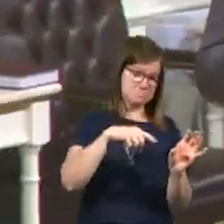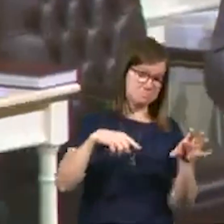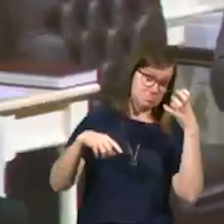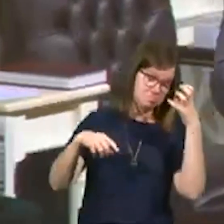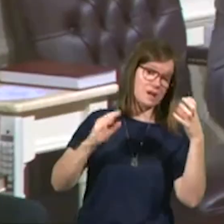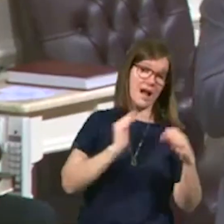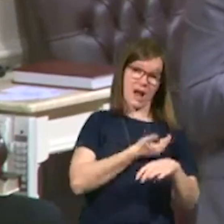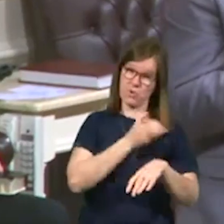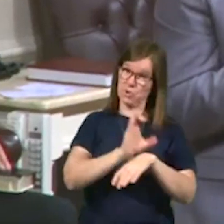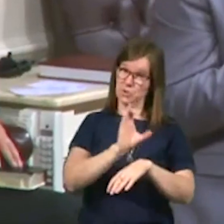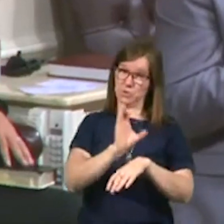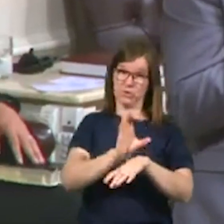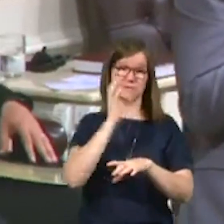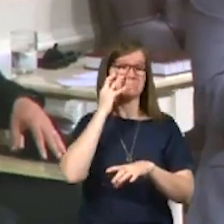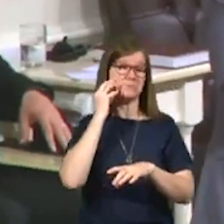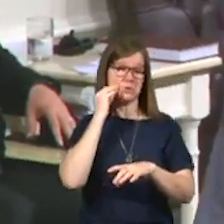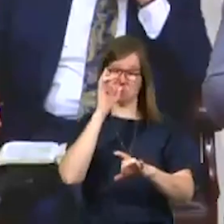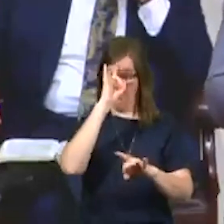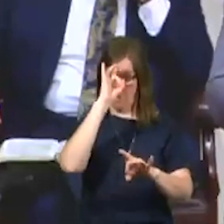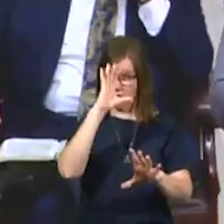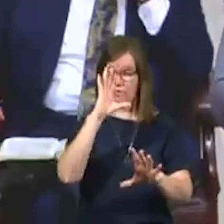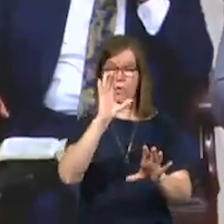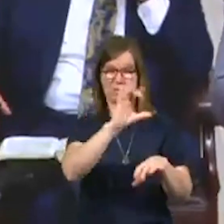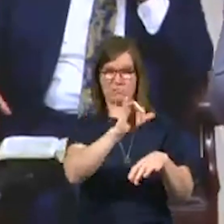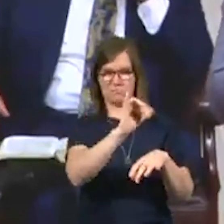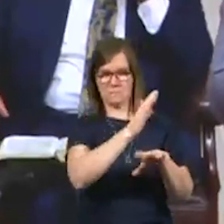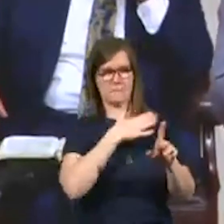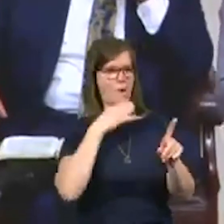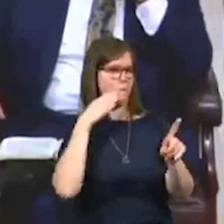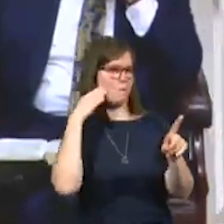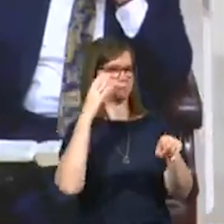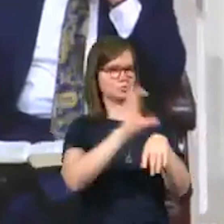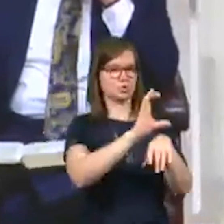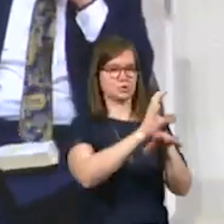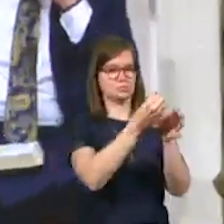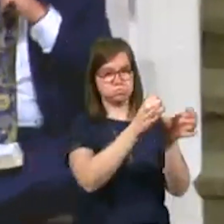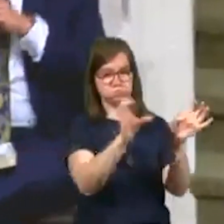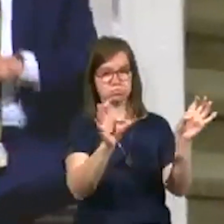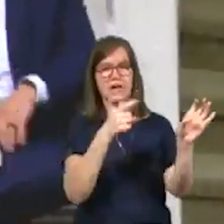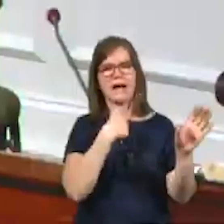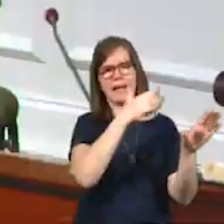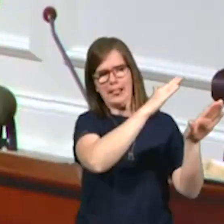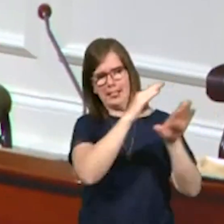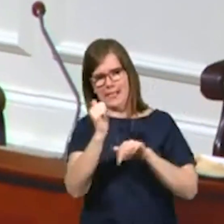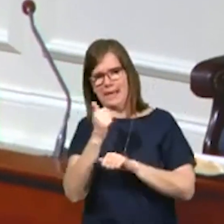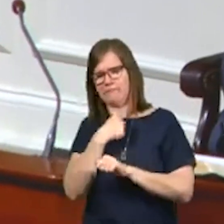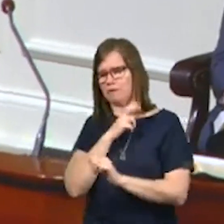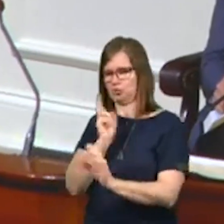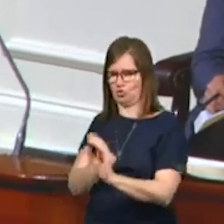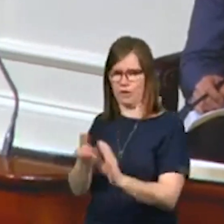going through it. It's a terrible thing. We had a church split there and I kind of left the church and joined first Baptist and, and